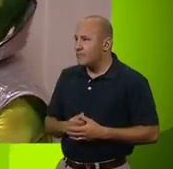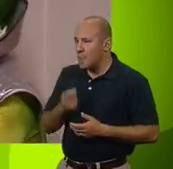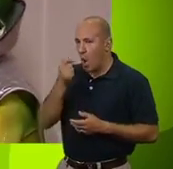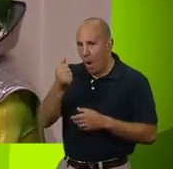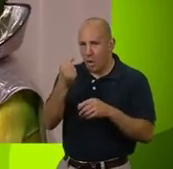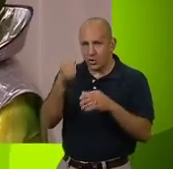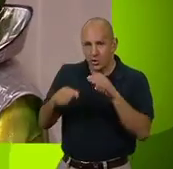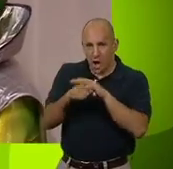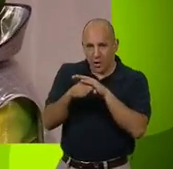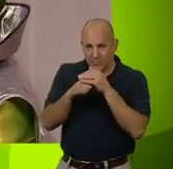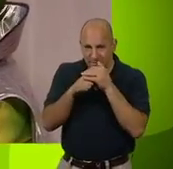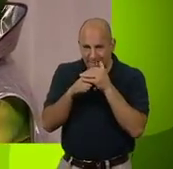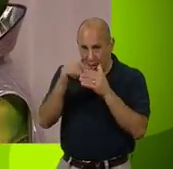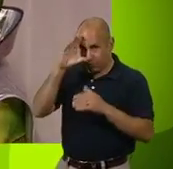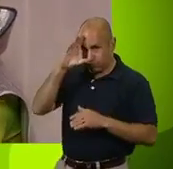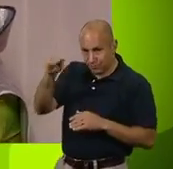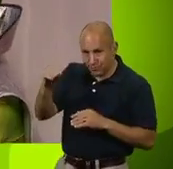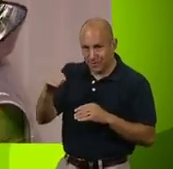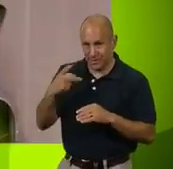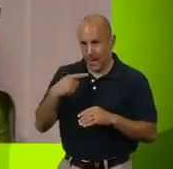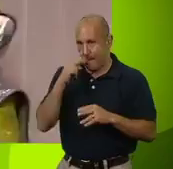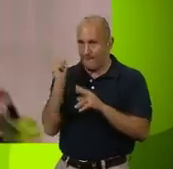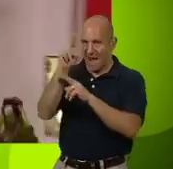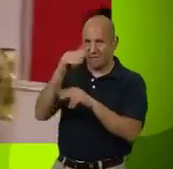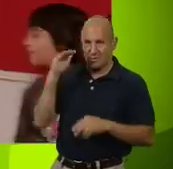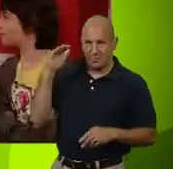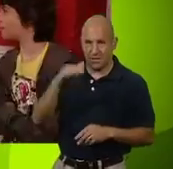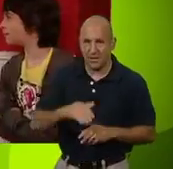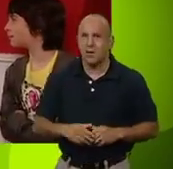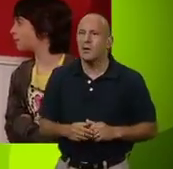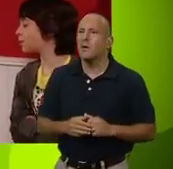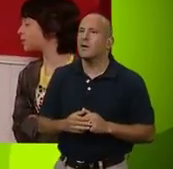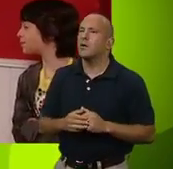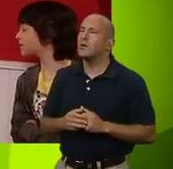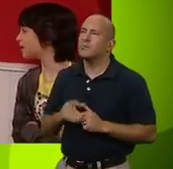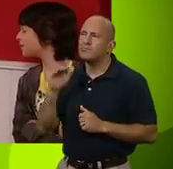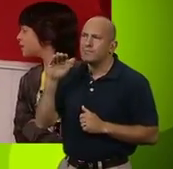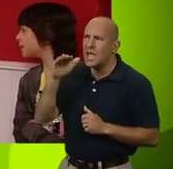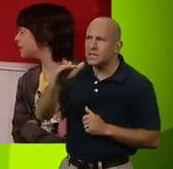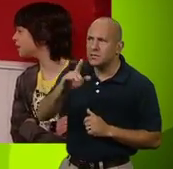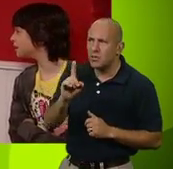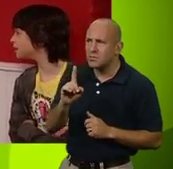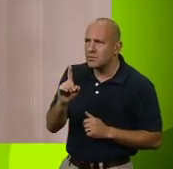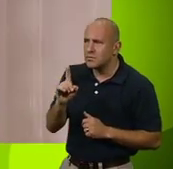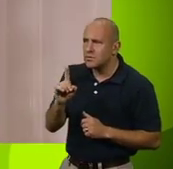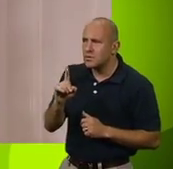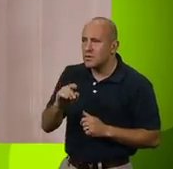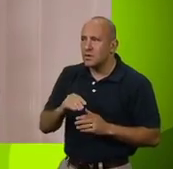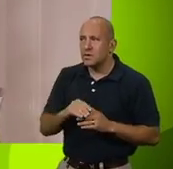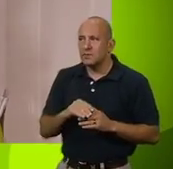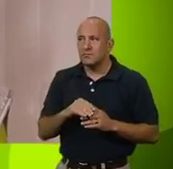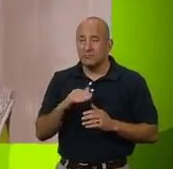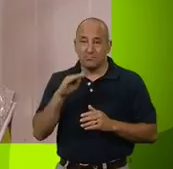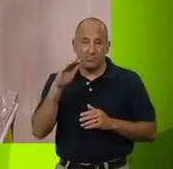Almost recharged. I shall let coordinators hang know we can return to our spacecraft. And what spacecraft would that be, then? Um,